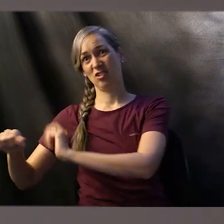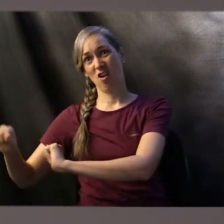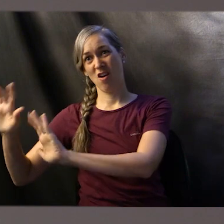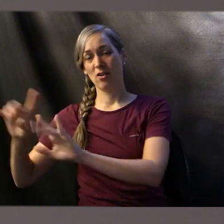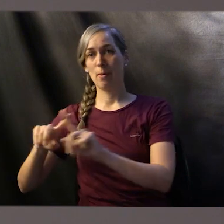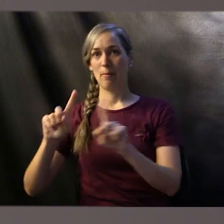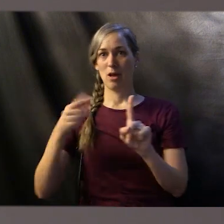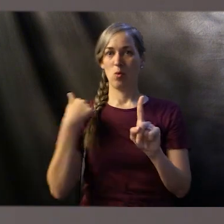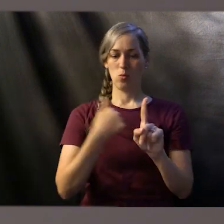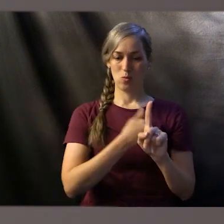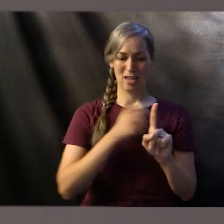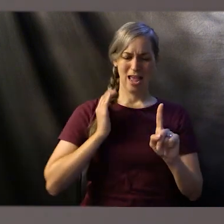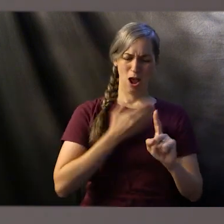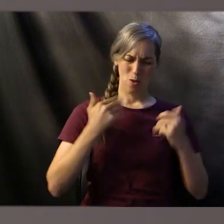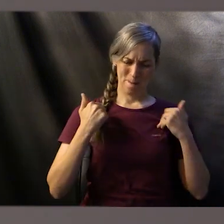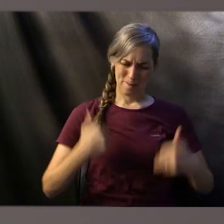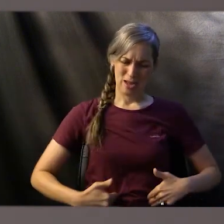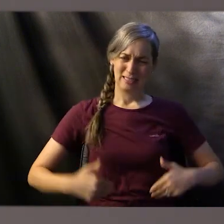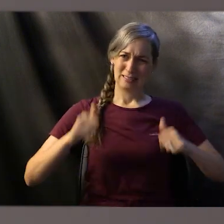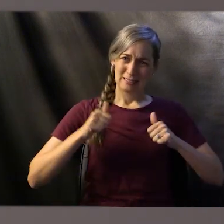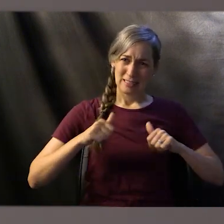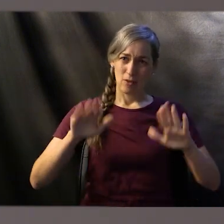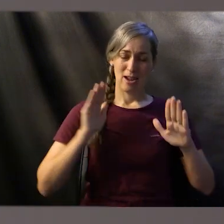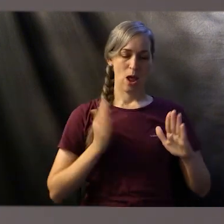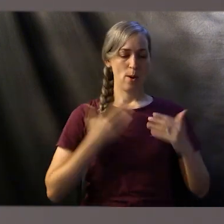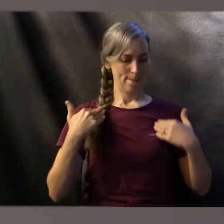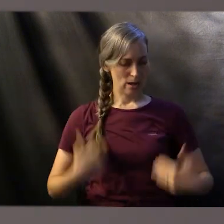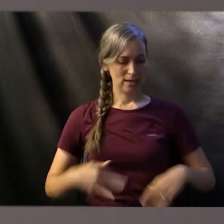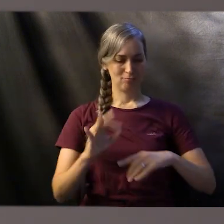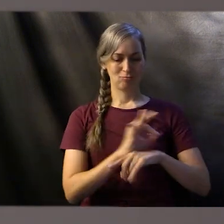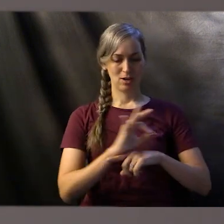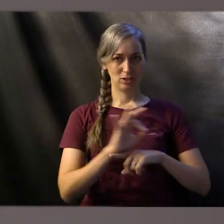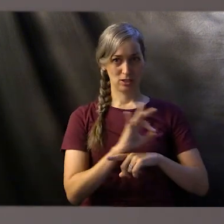of the functions of the body to the service of the Lord.